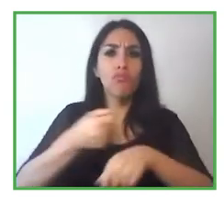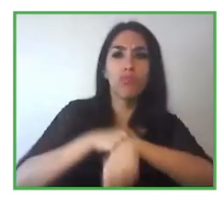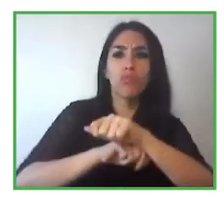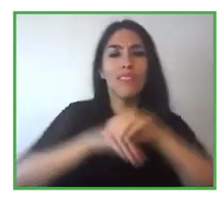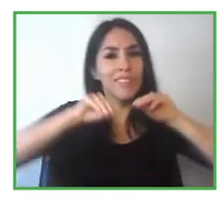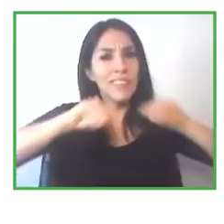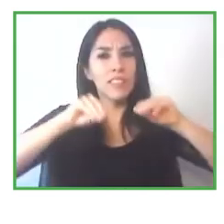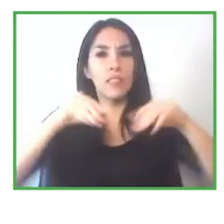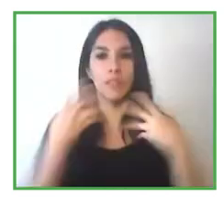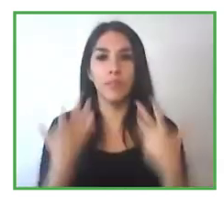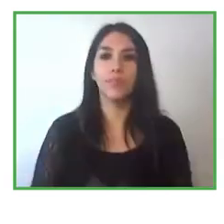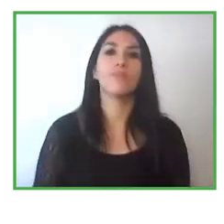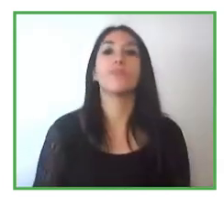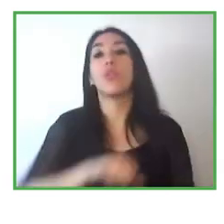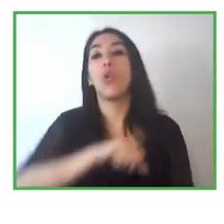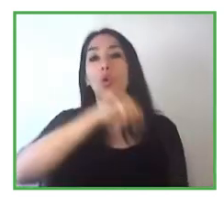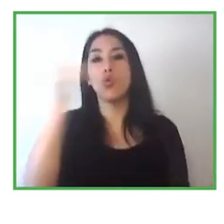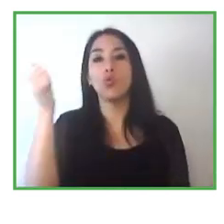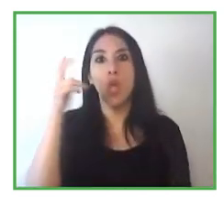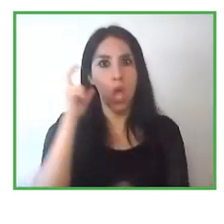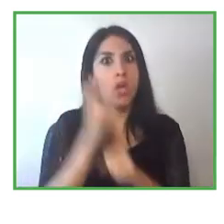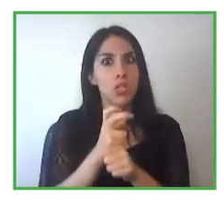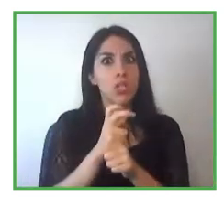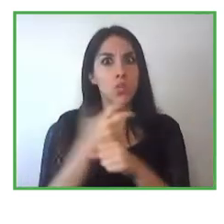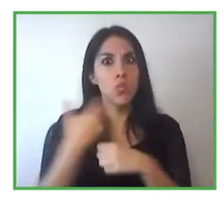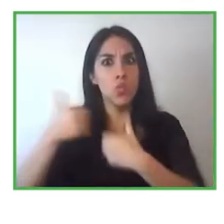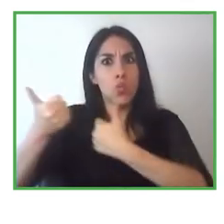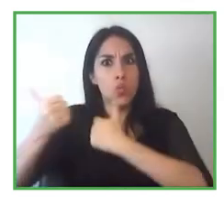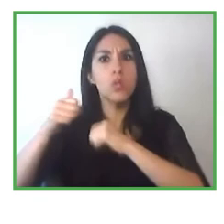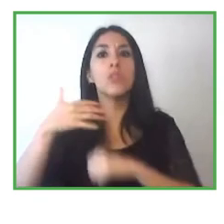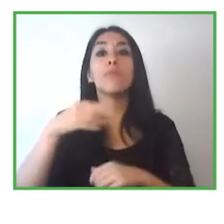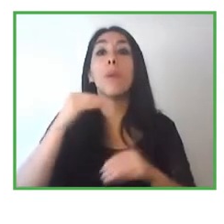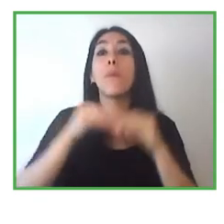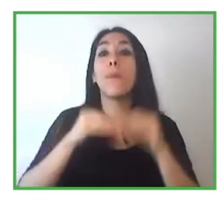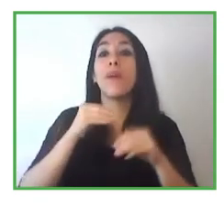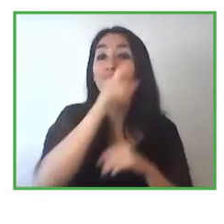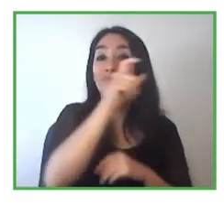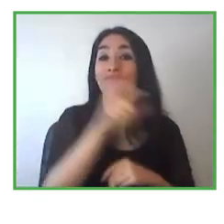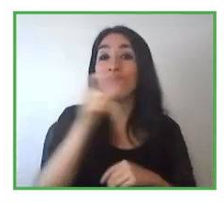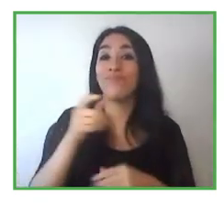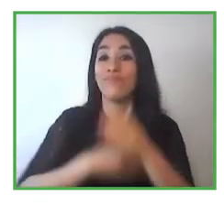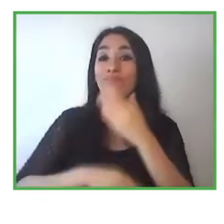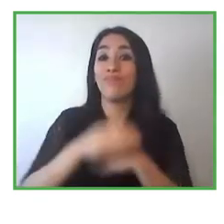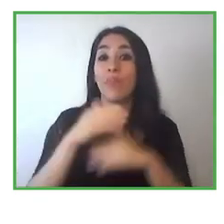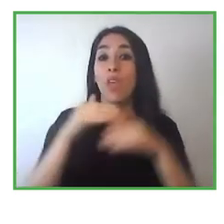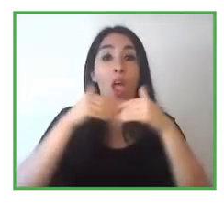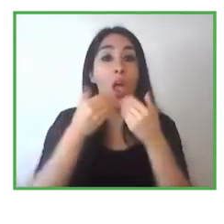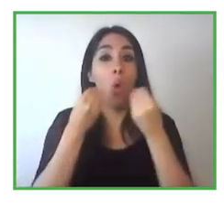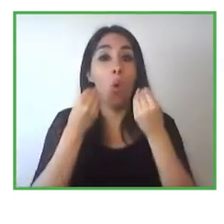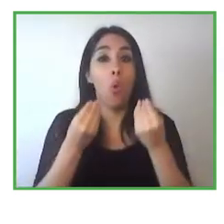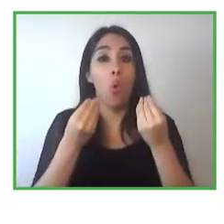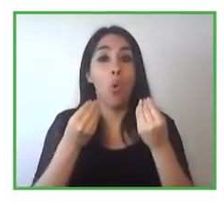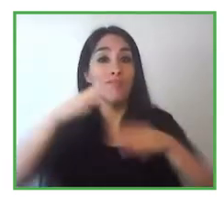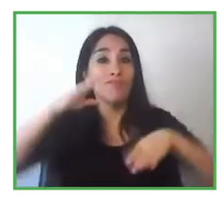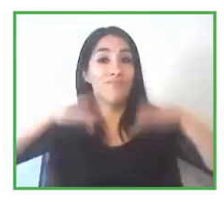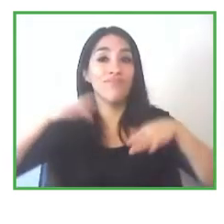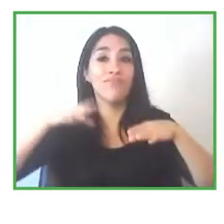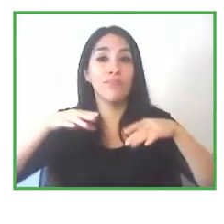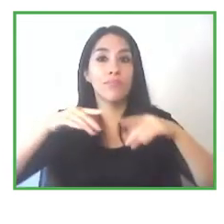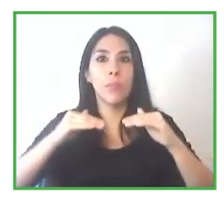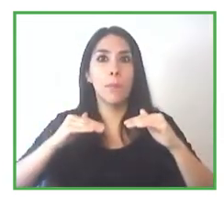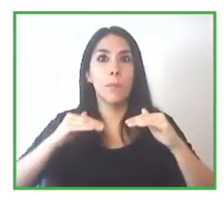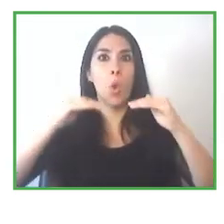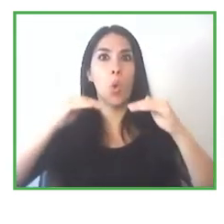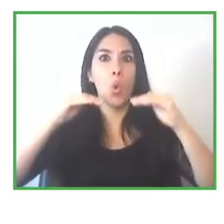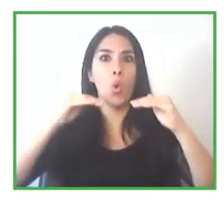other challenges for people with disabilities are related also to the um the equity